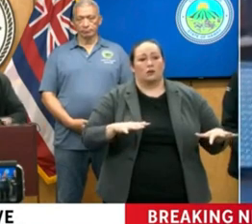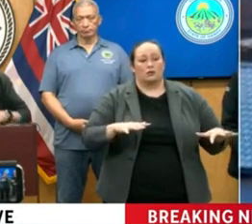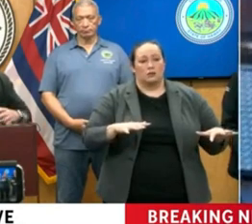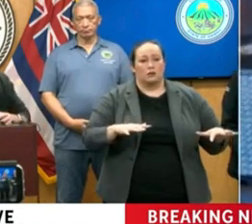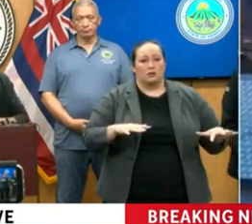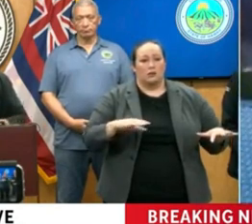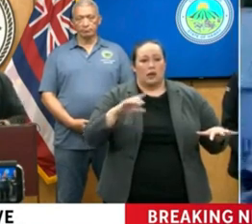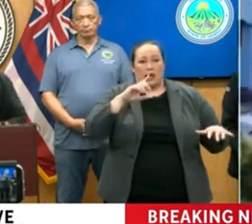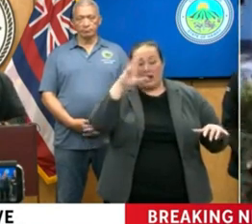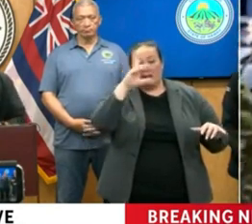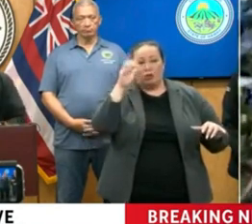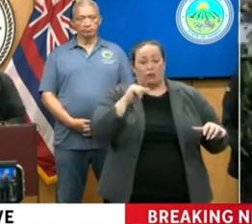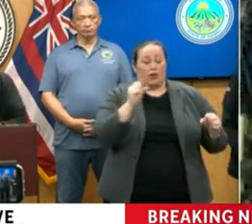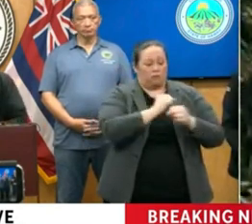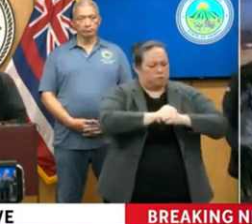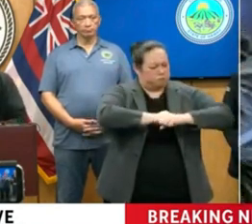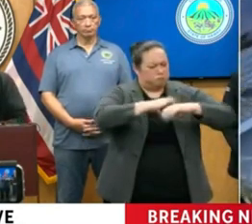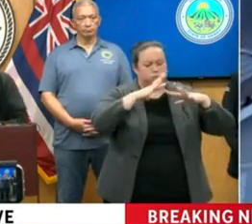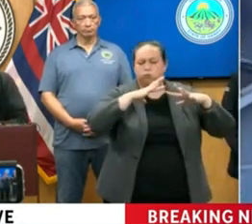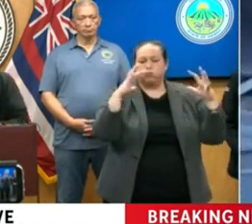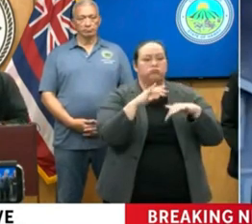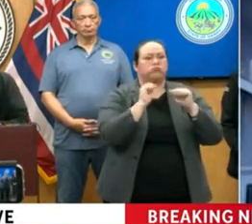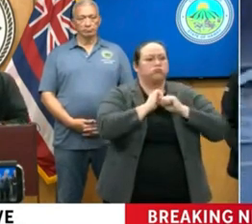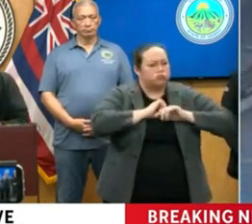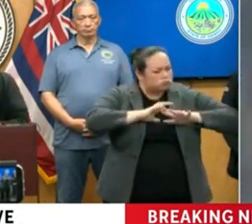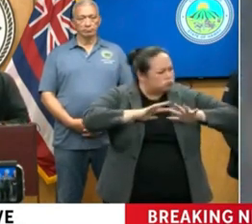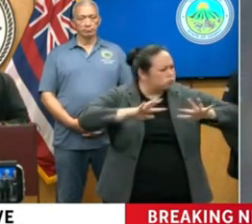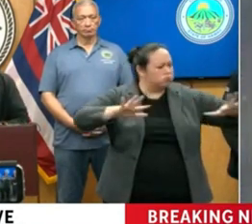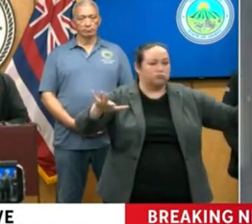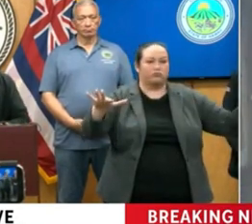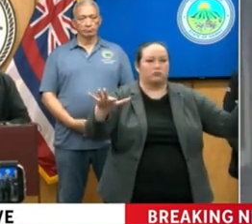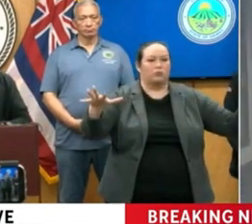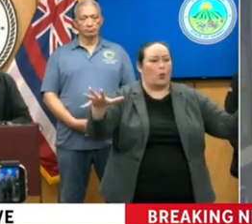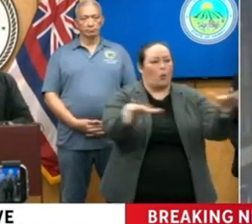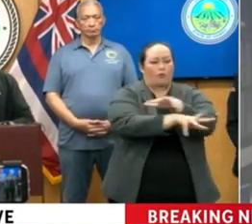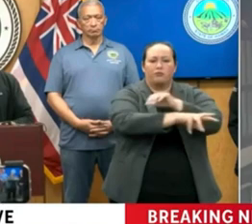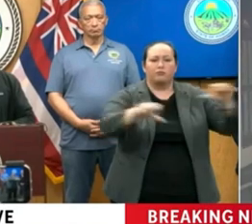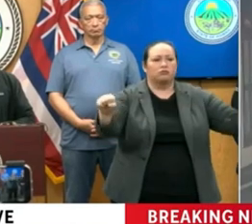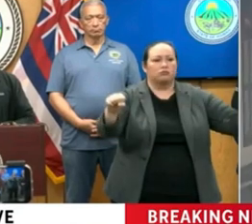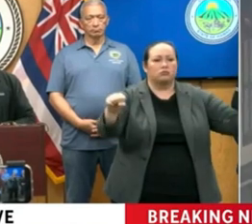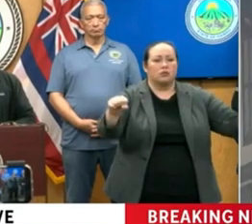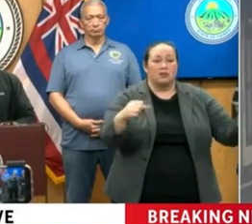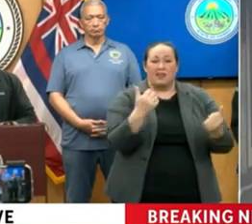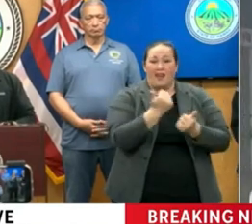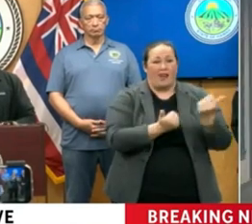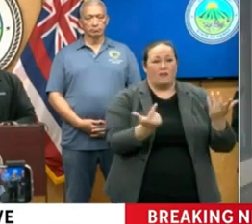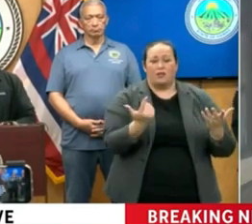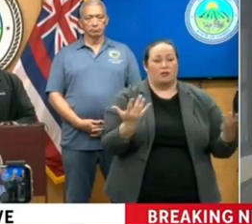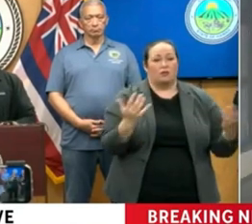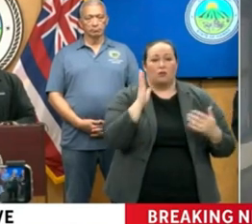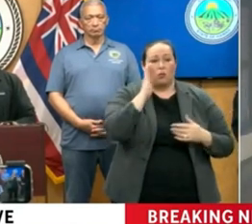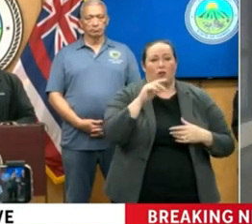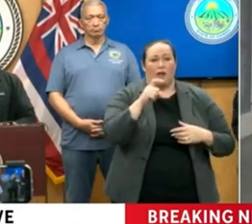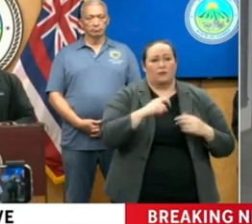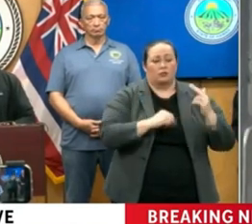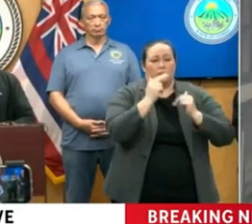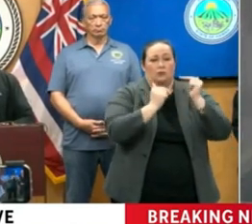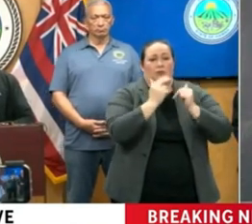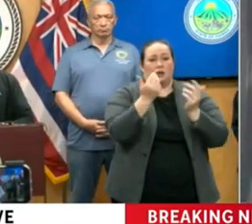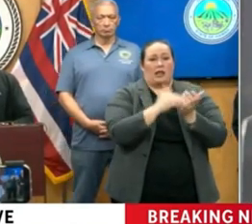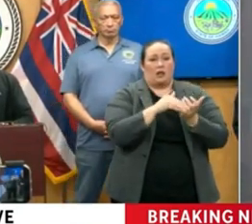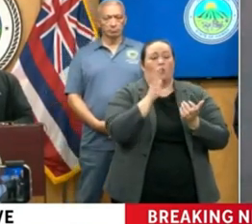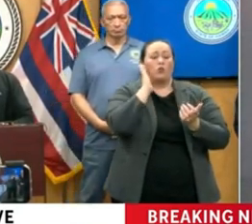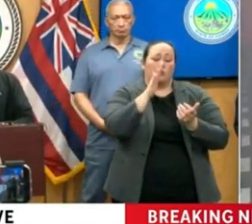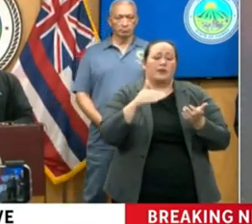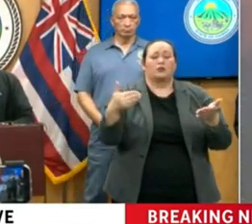like a bomb and fire went off, if I may. And all of those buildings virtually are going to have to be rebuilt. It will be a new Lahaina